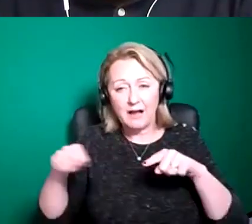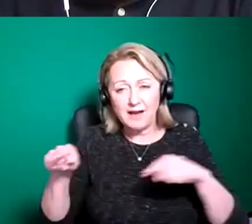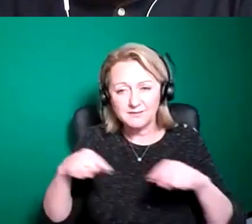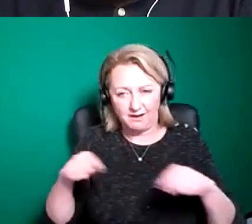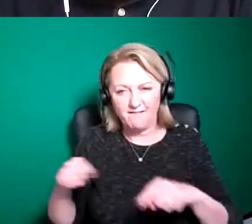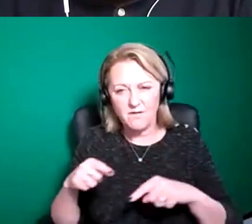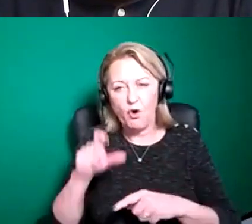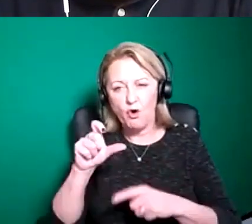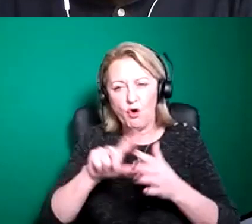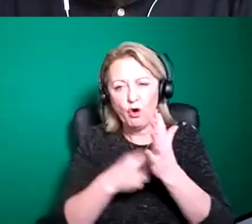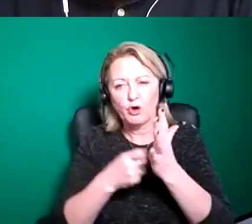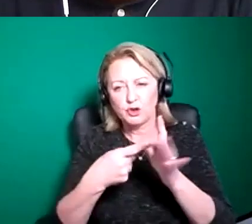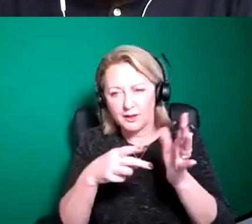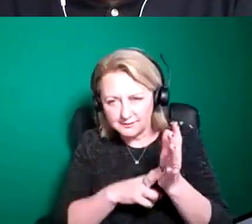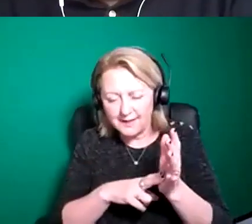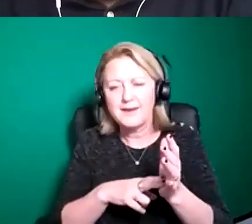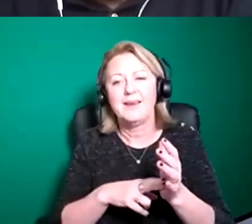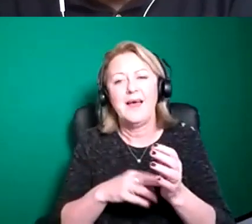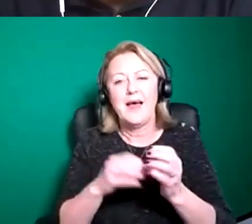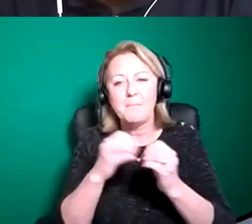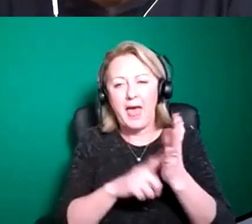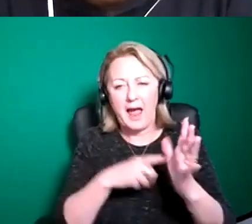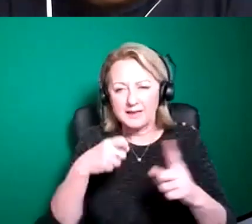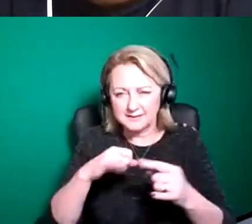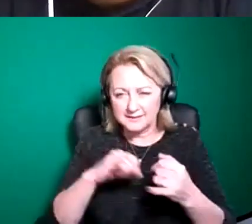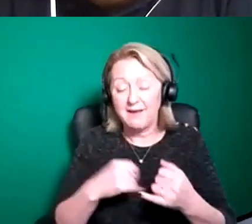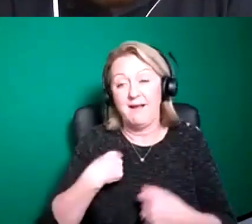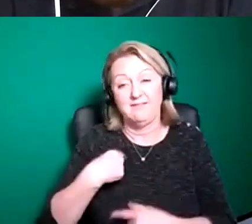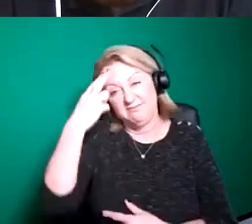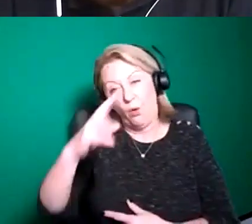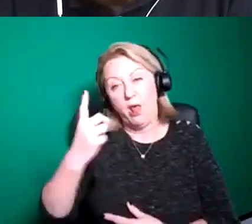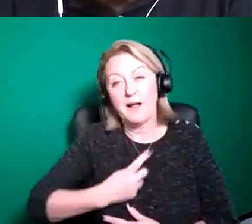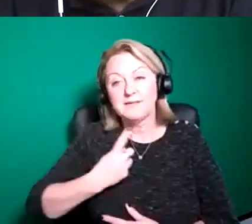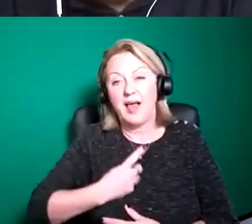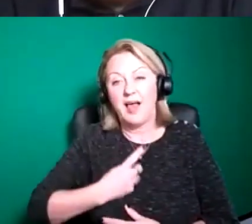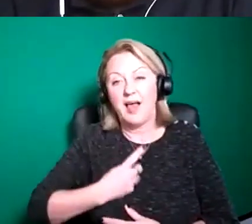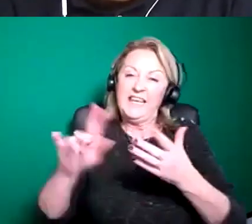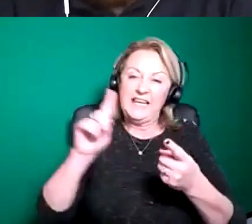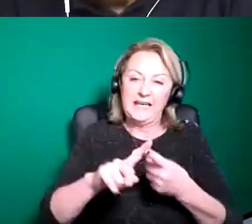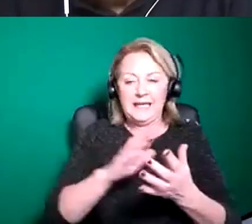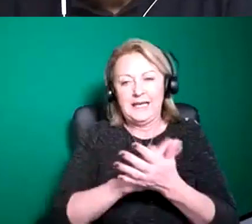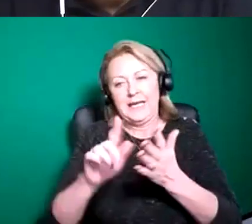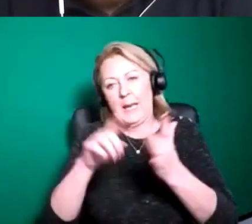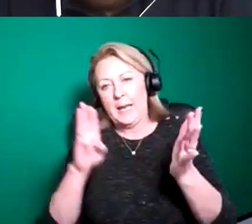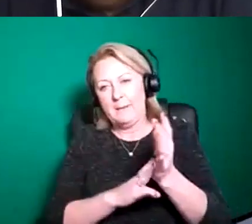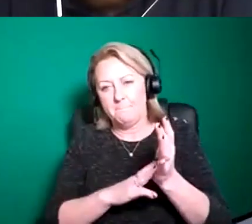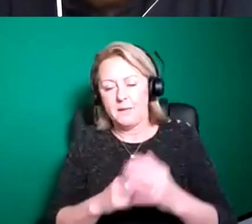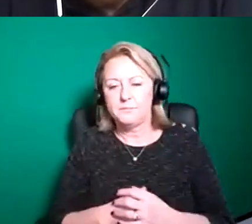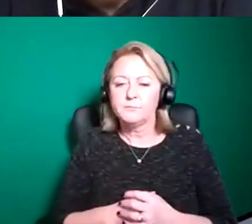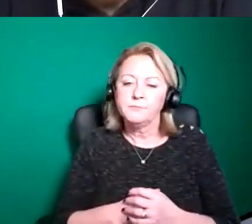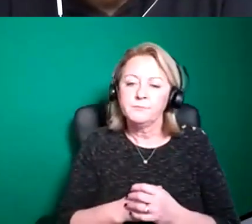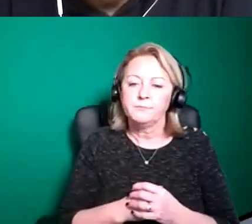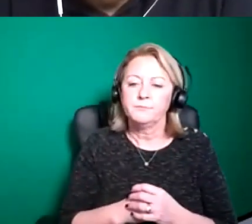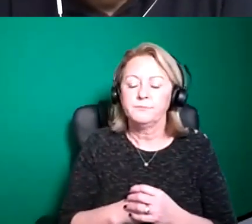and i am he him great fantastic thank you very much clive and yeah just to